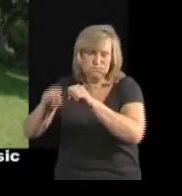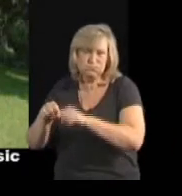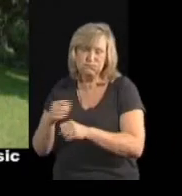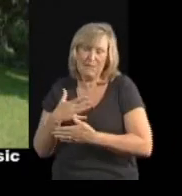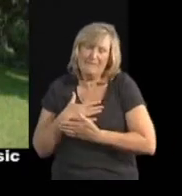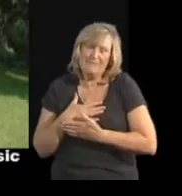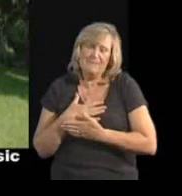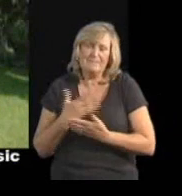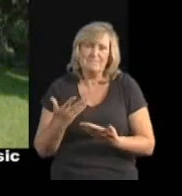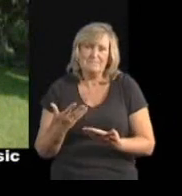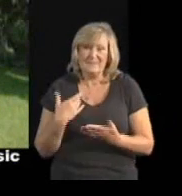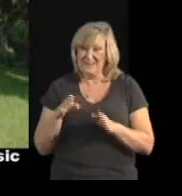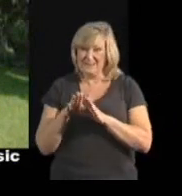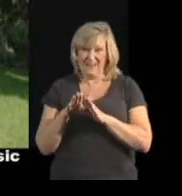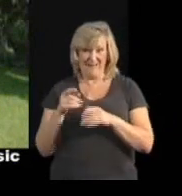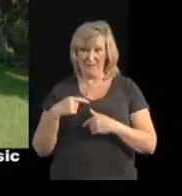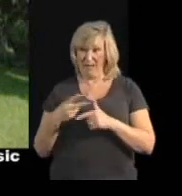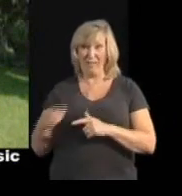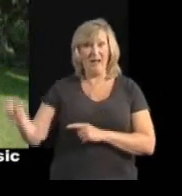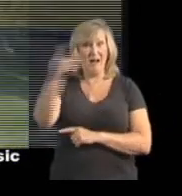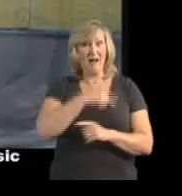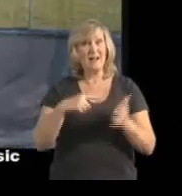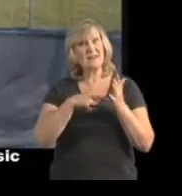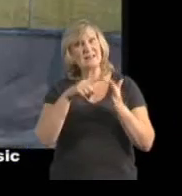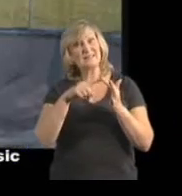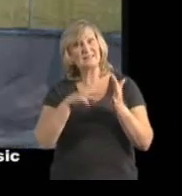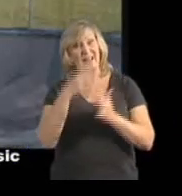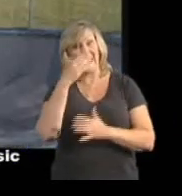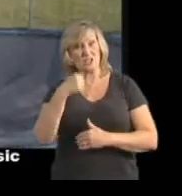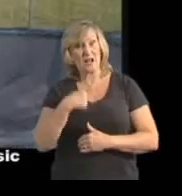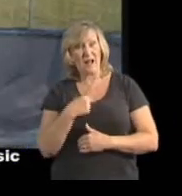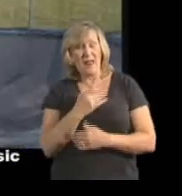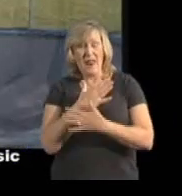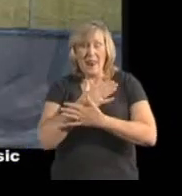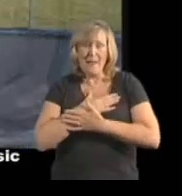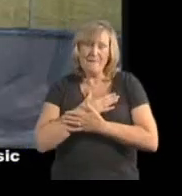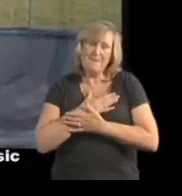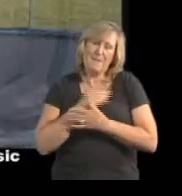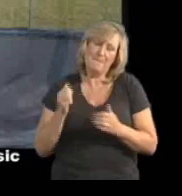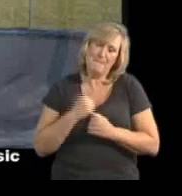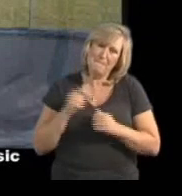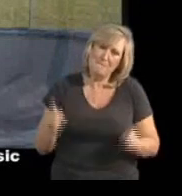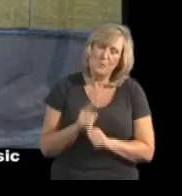I am just looking at the love of my mushy and my iPod.